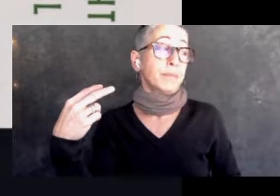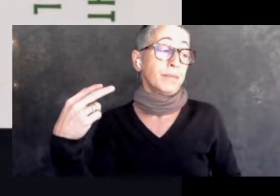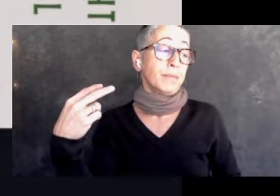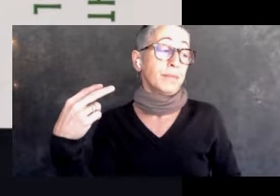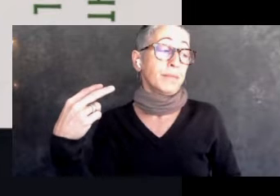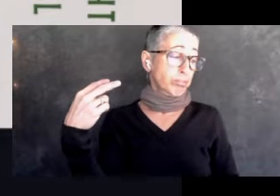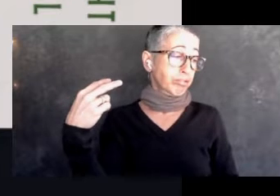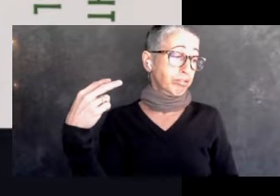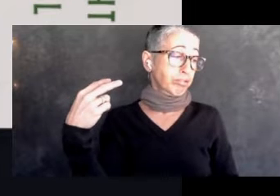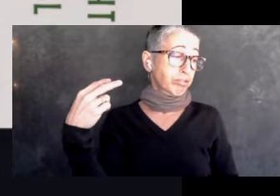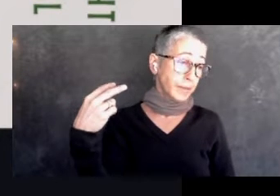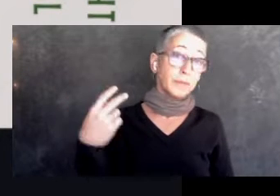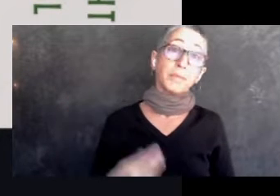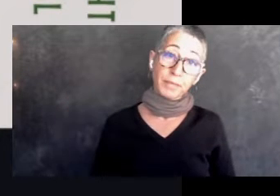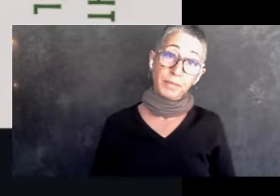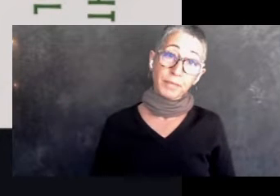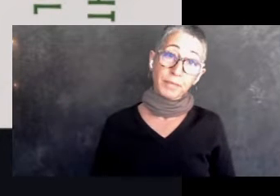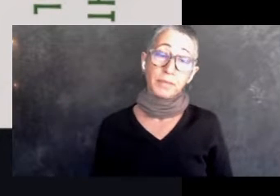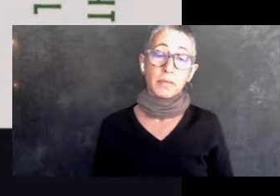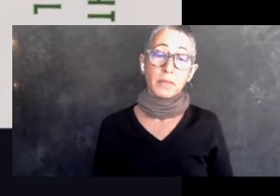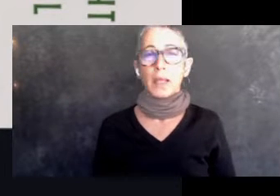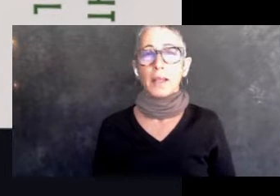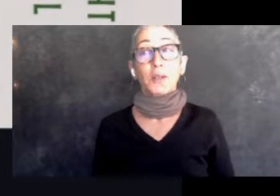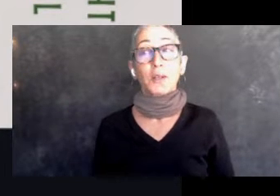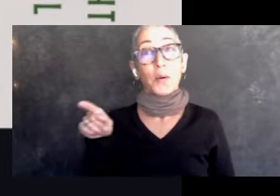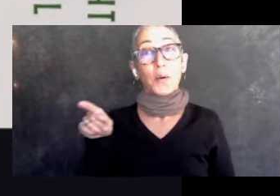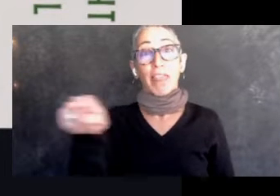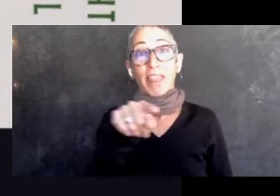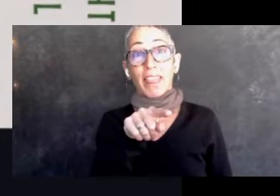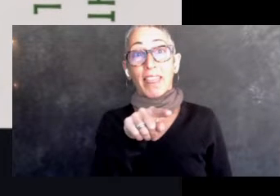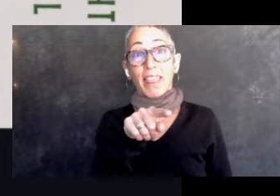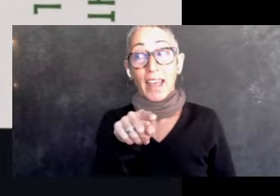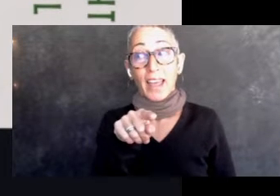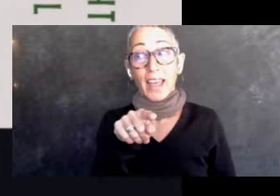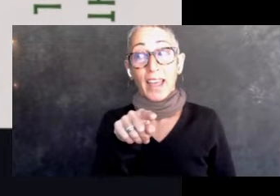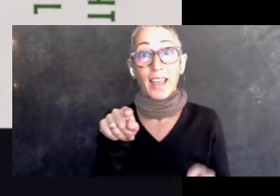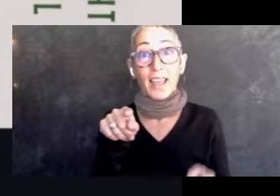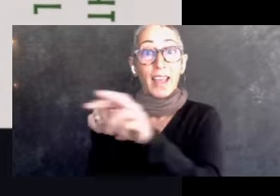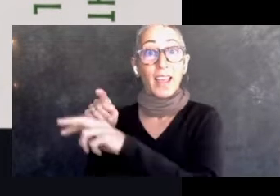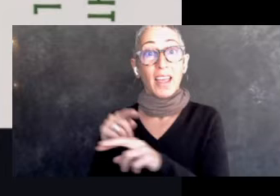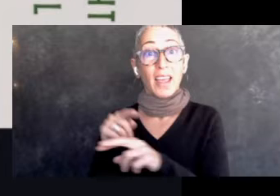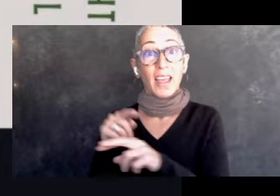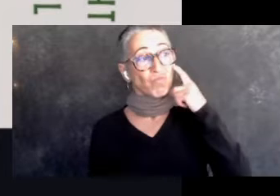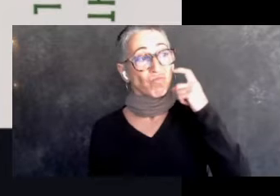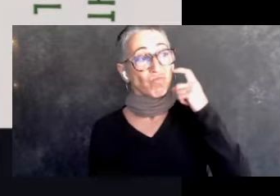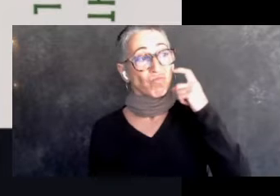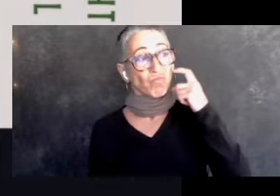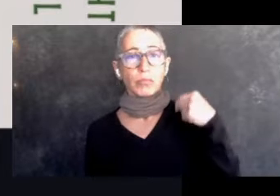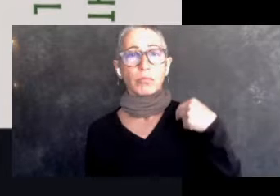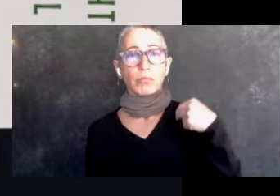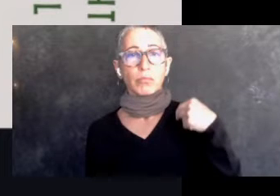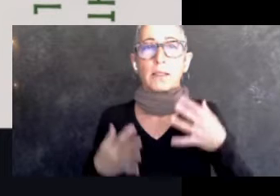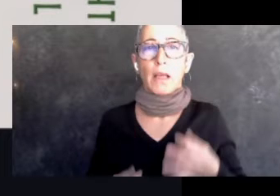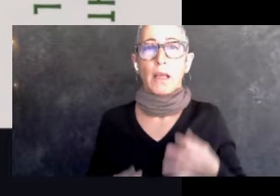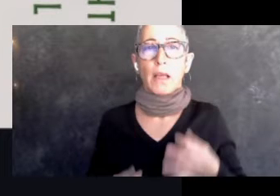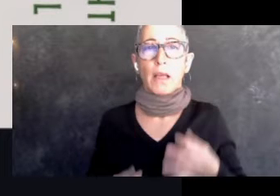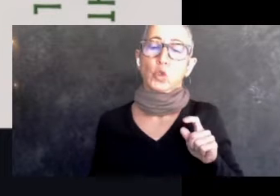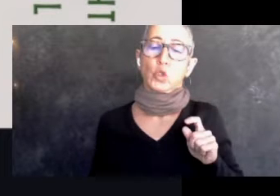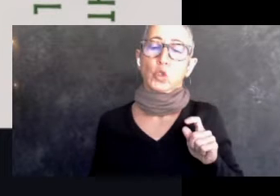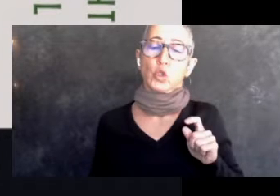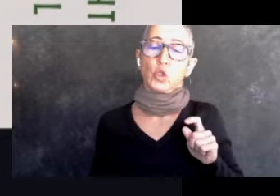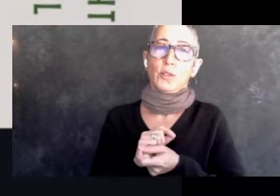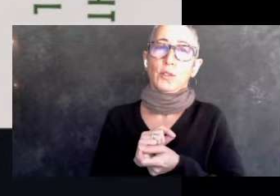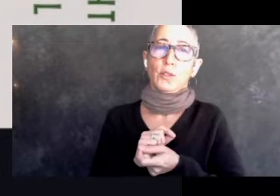uh, that I had to change the way that I was approaching everyone, uh, to respect everyone,